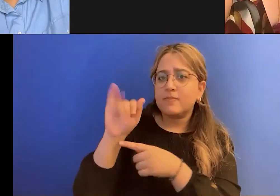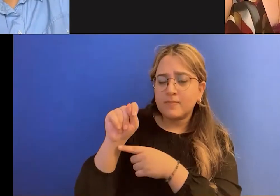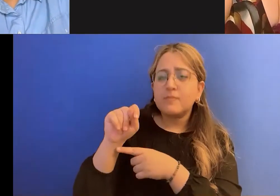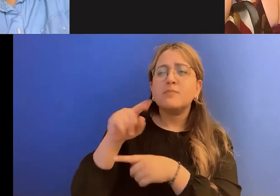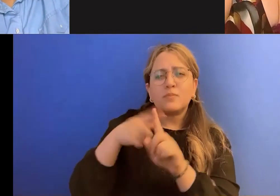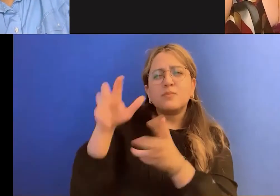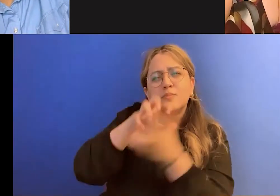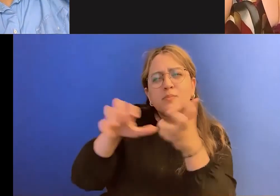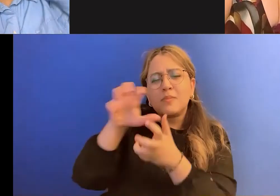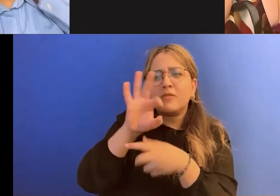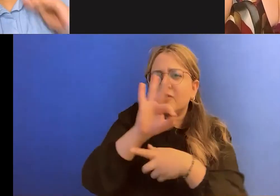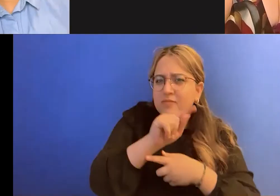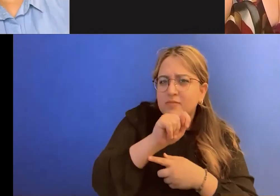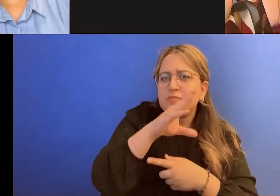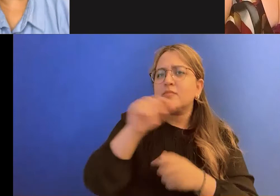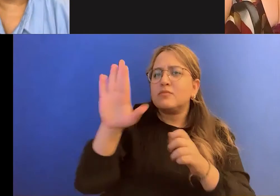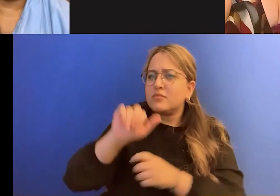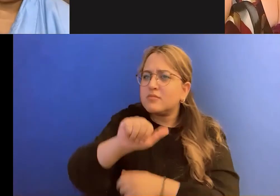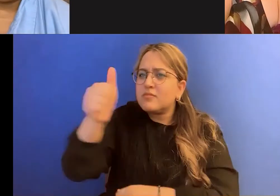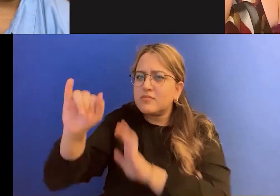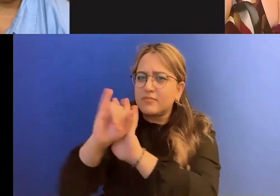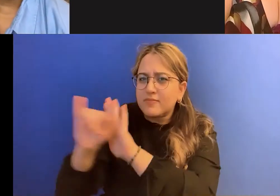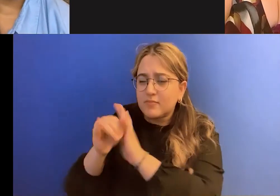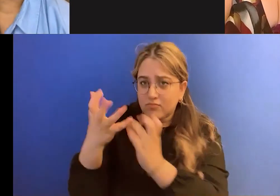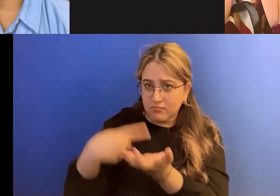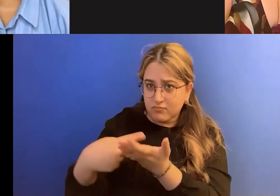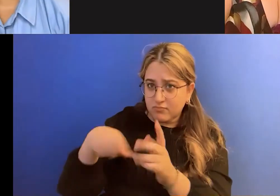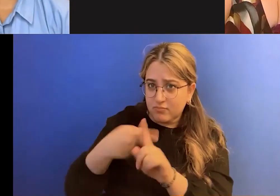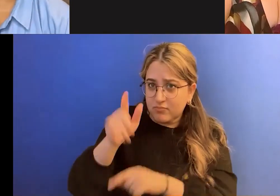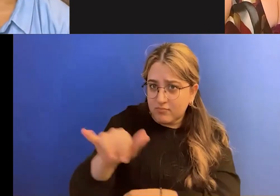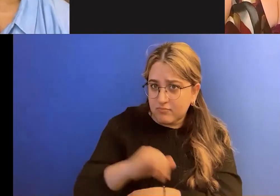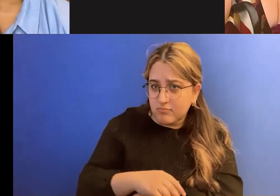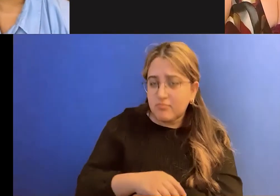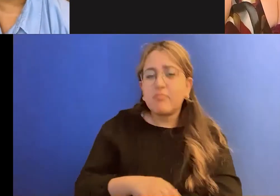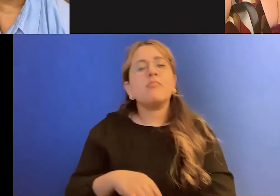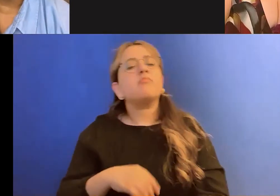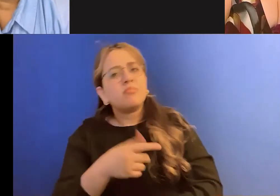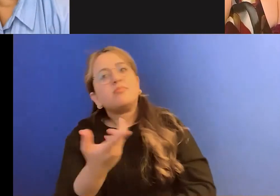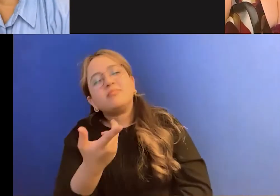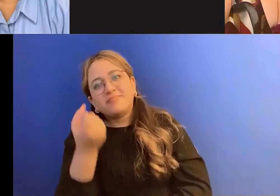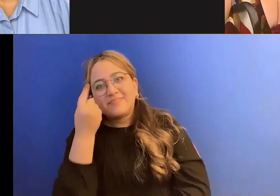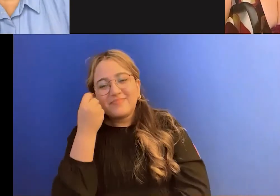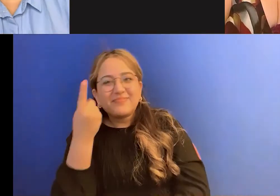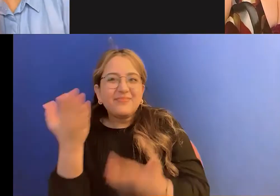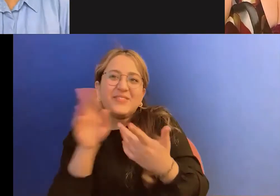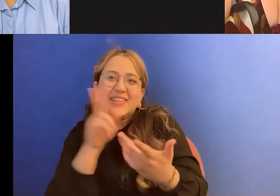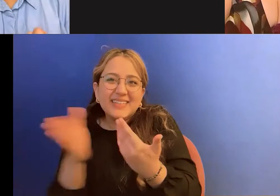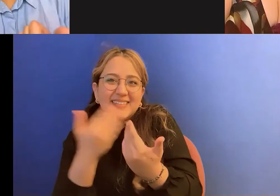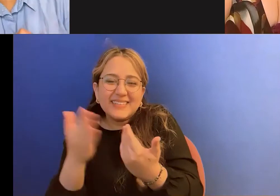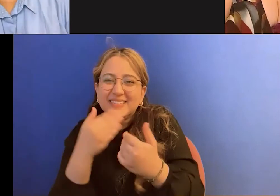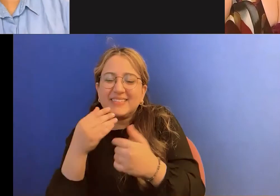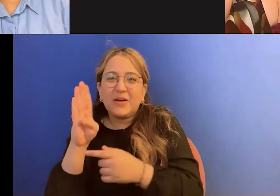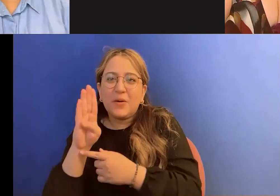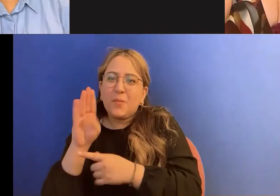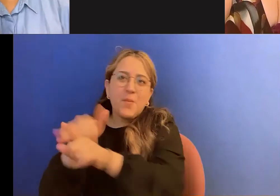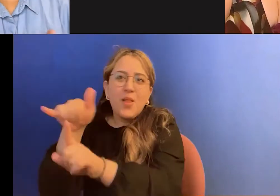and some of your other identities. you want to talk about that? I mean, you take a peek, you know, it's so easy to believe someone like me, she's